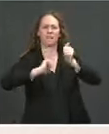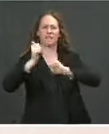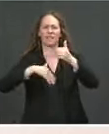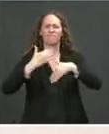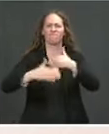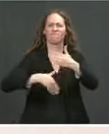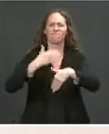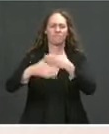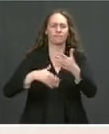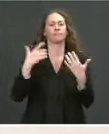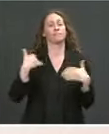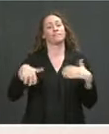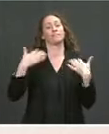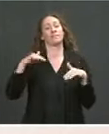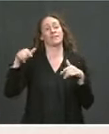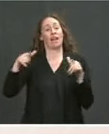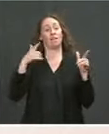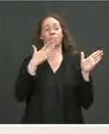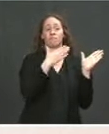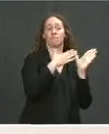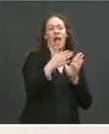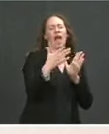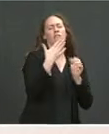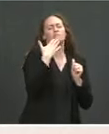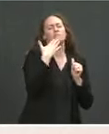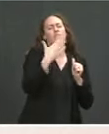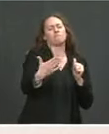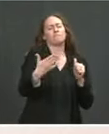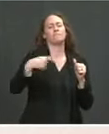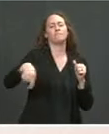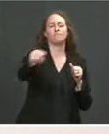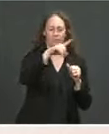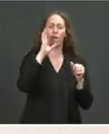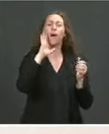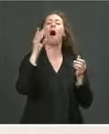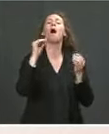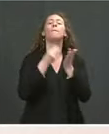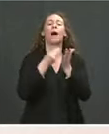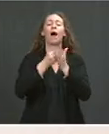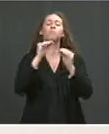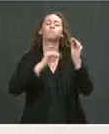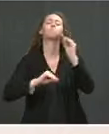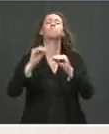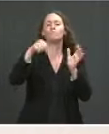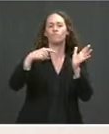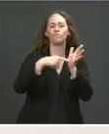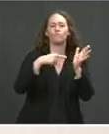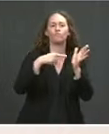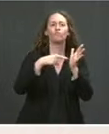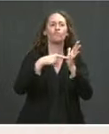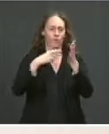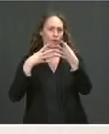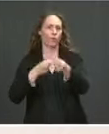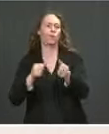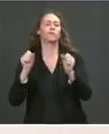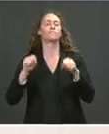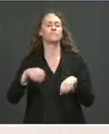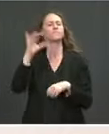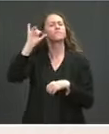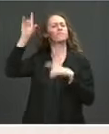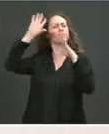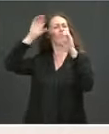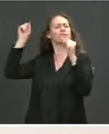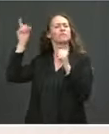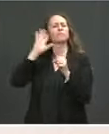economic strength that we know of. And the President will also outline ways to offset the long-term costs of those investments